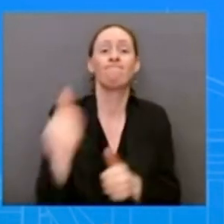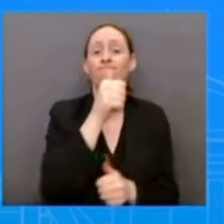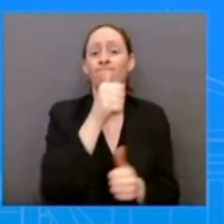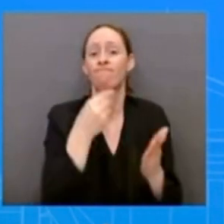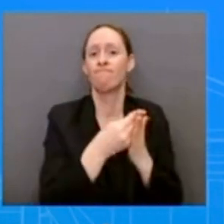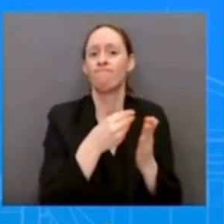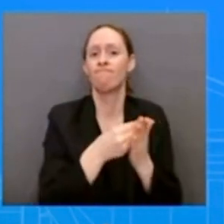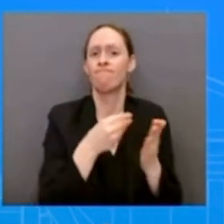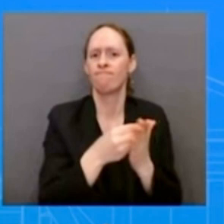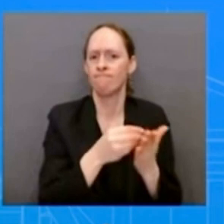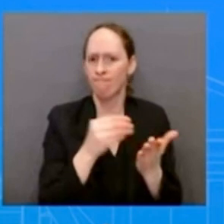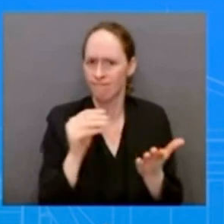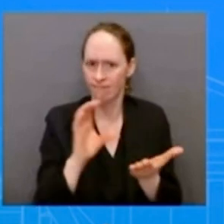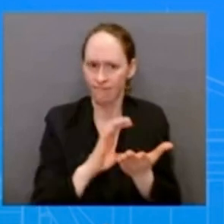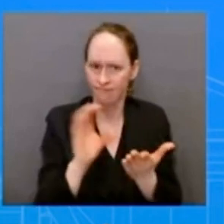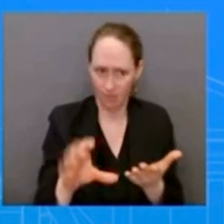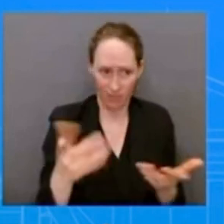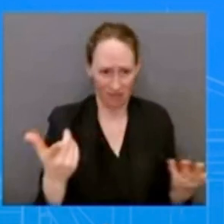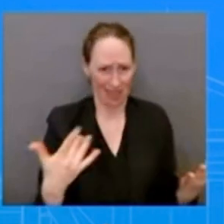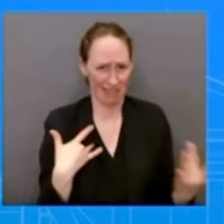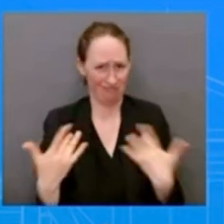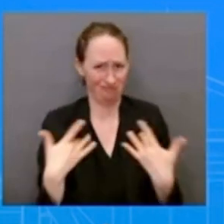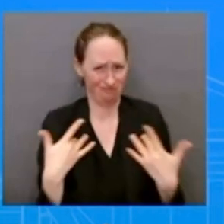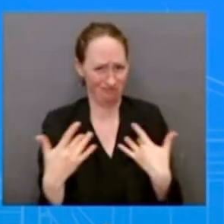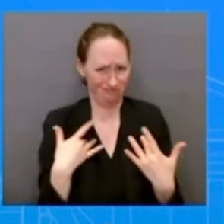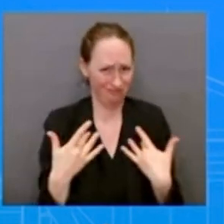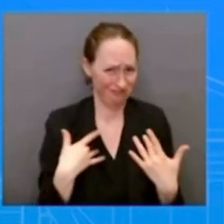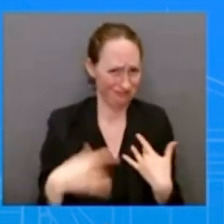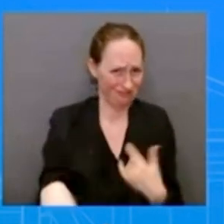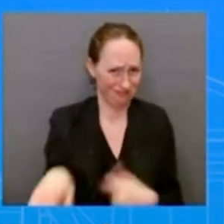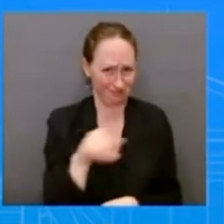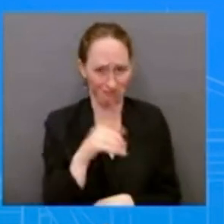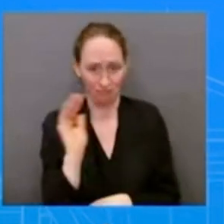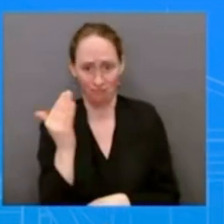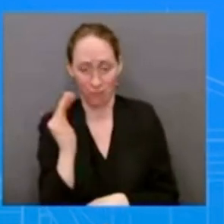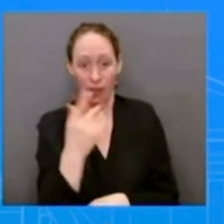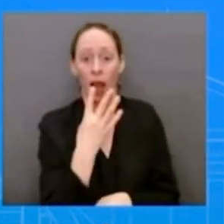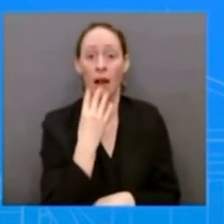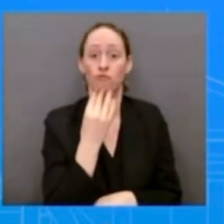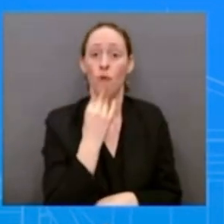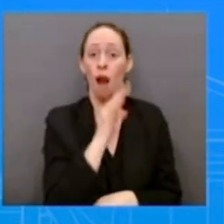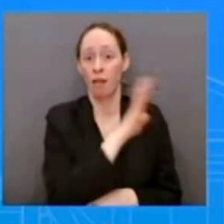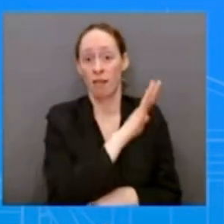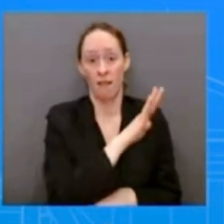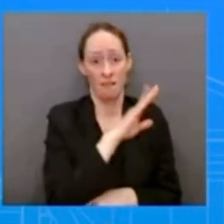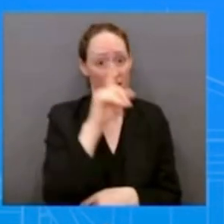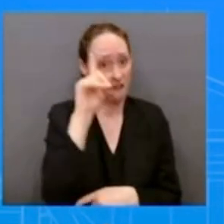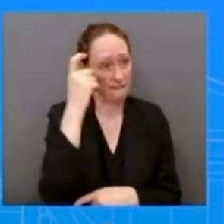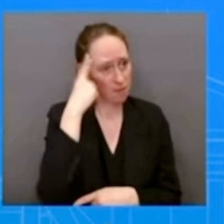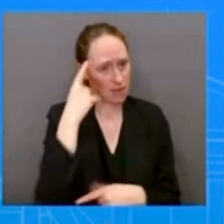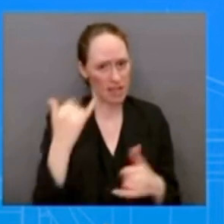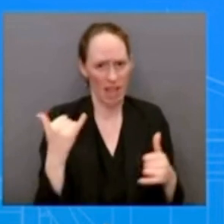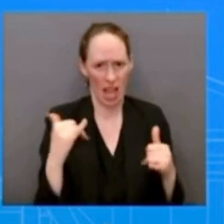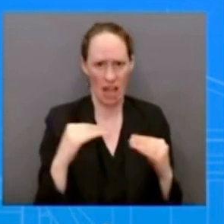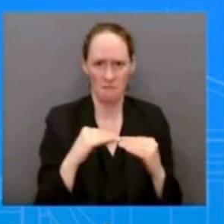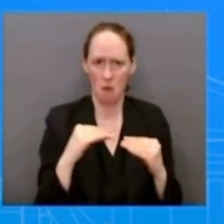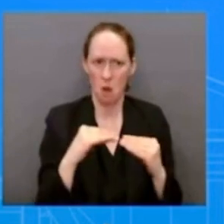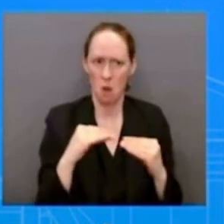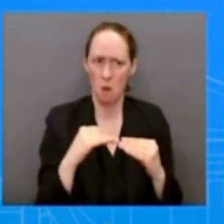that this current Israeli government is moving in a more authoritarian direction and also potentially